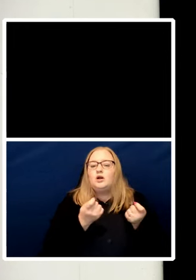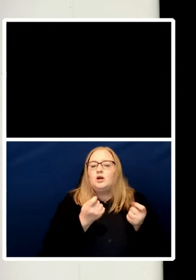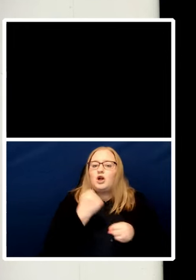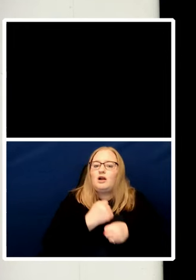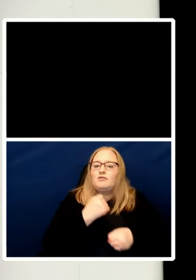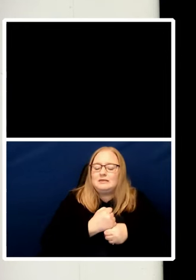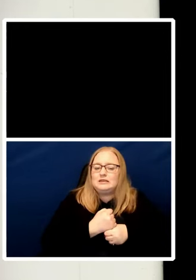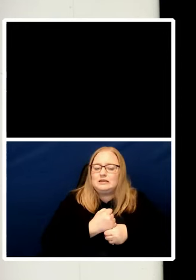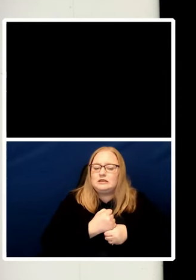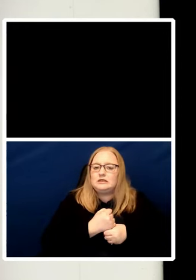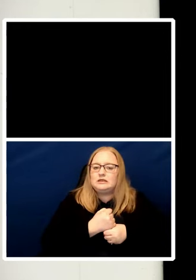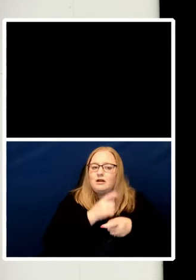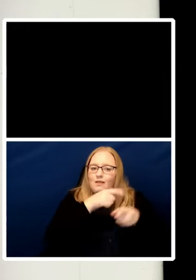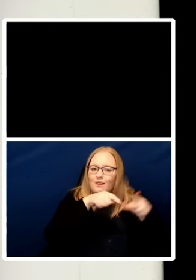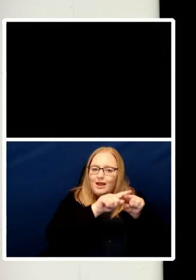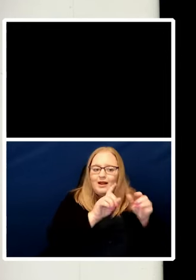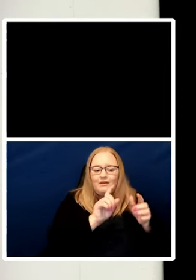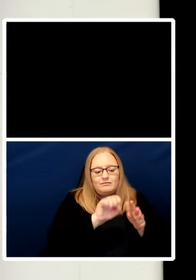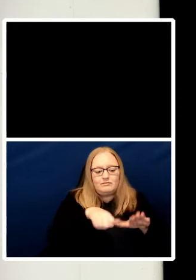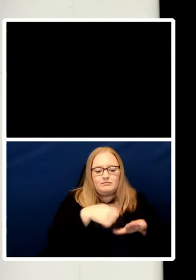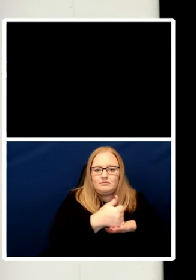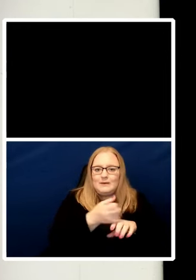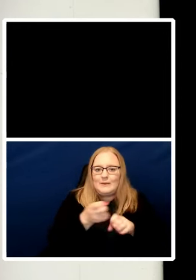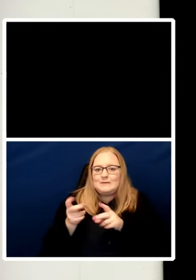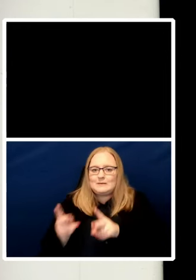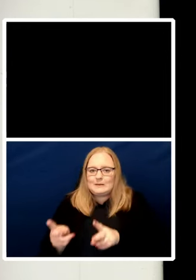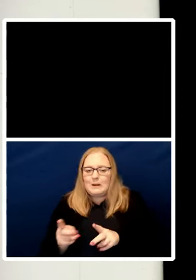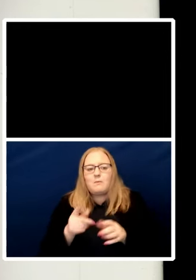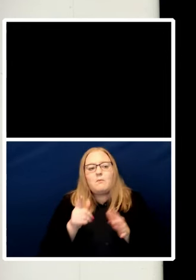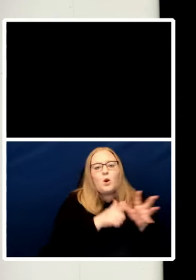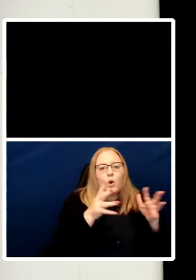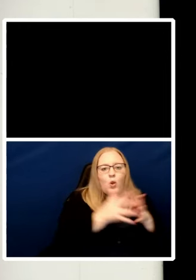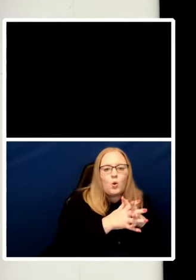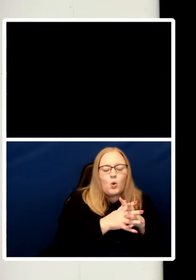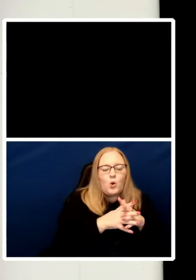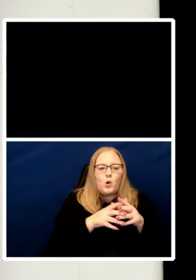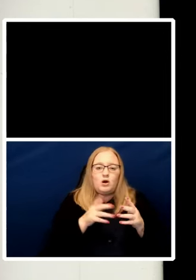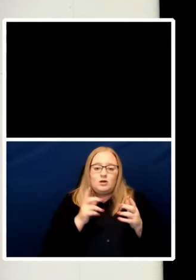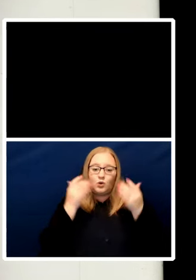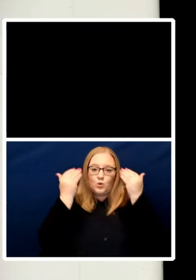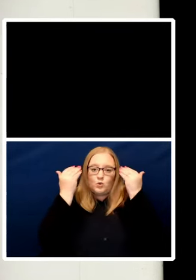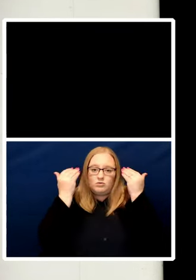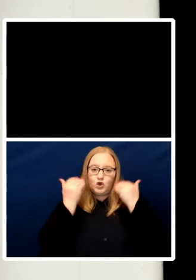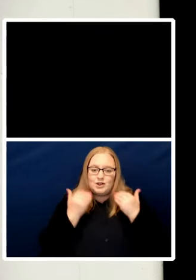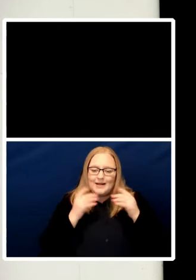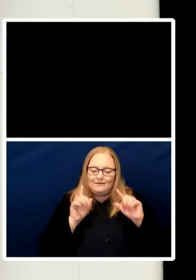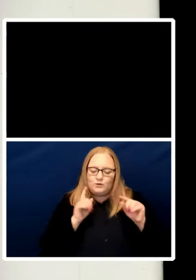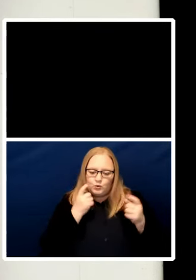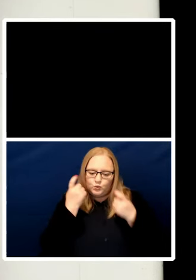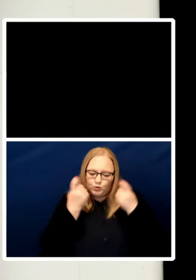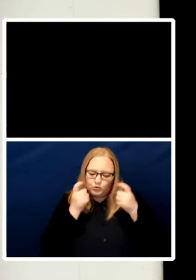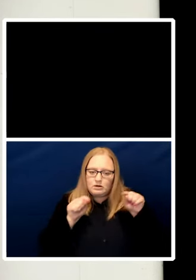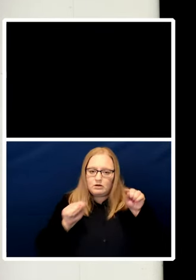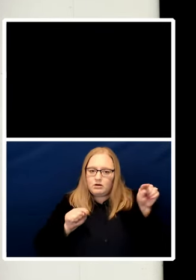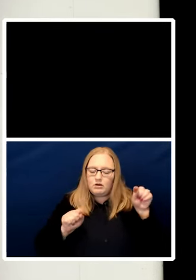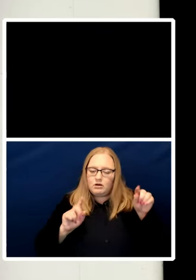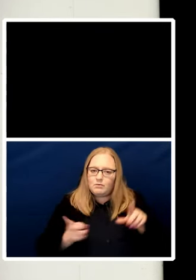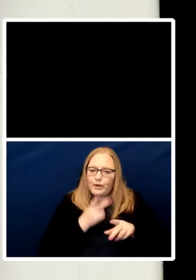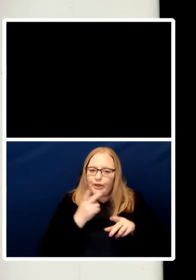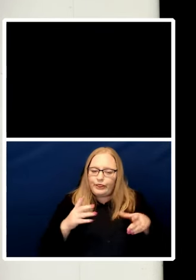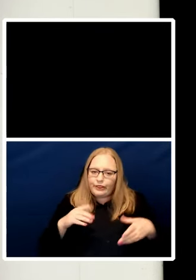who designed the scheme. However, courts are nonetheless essential